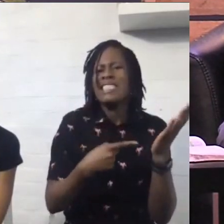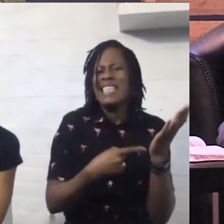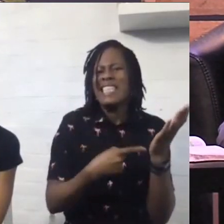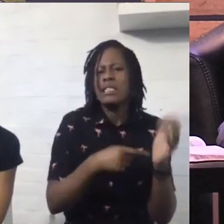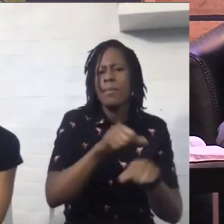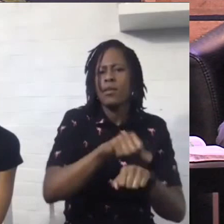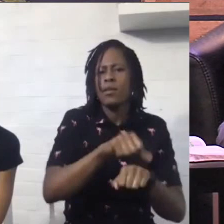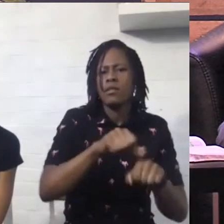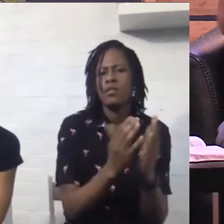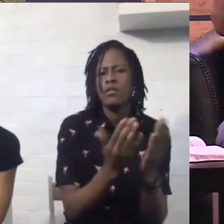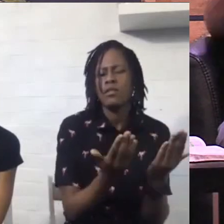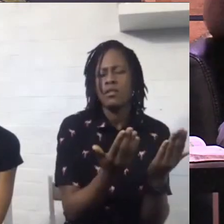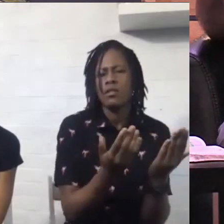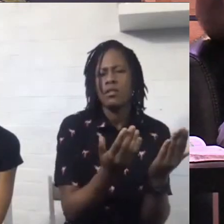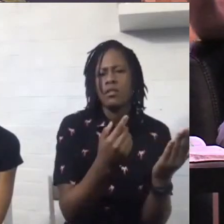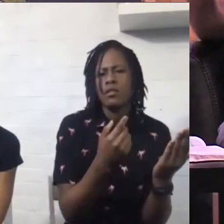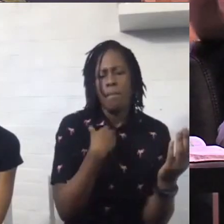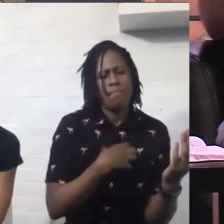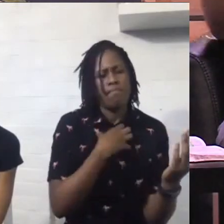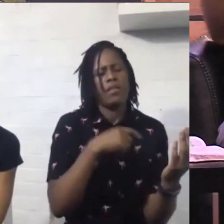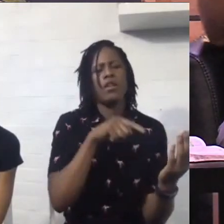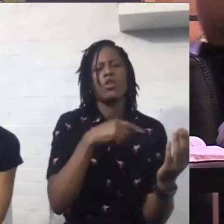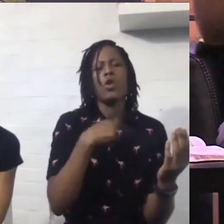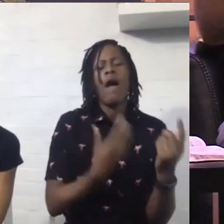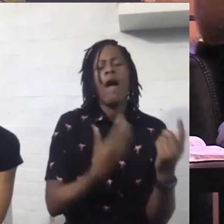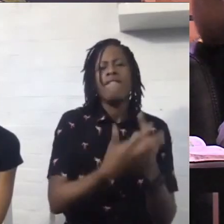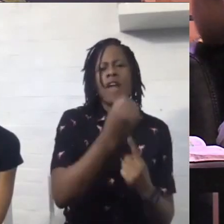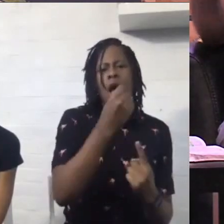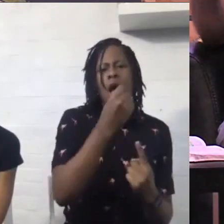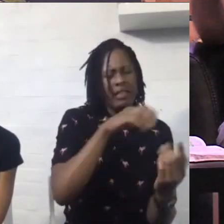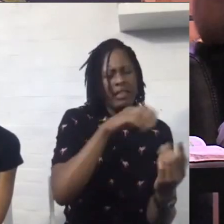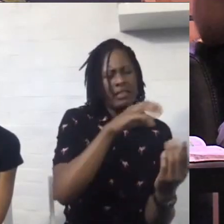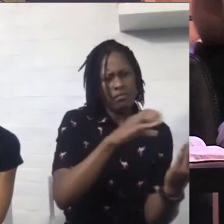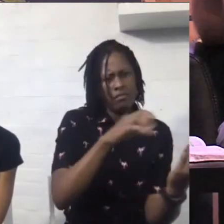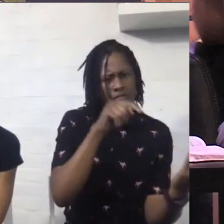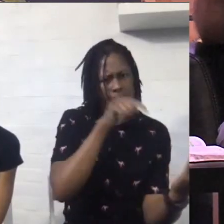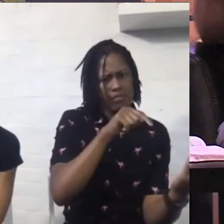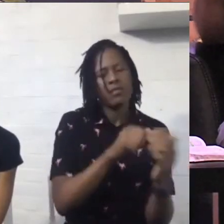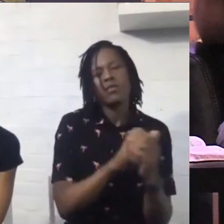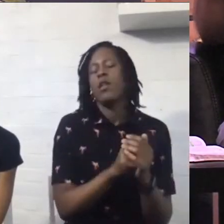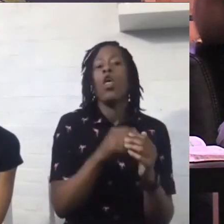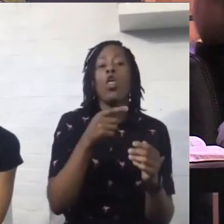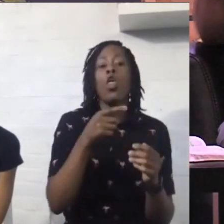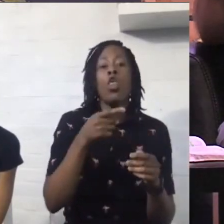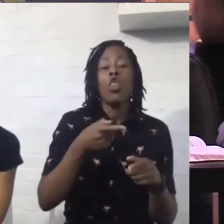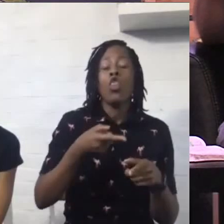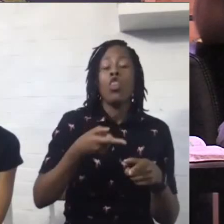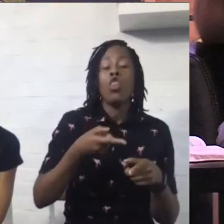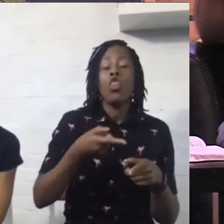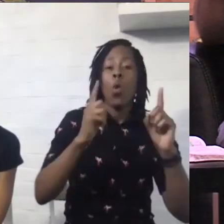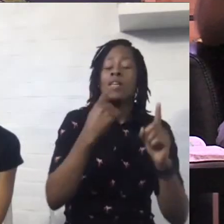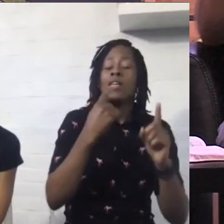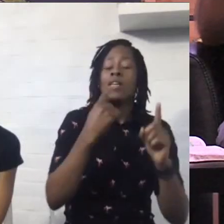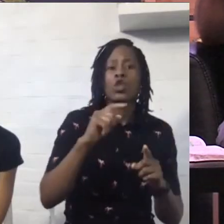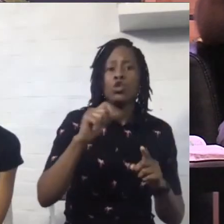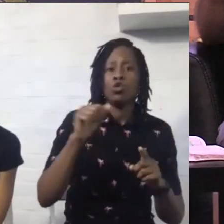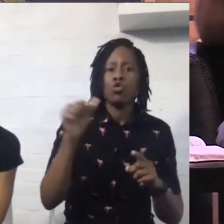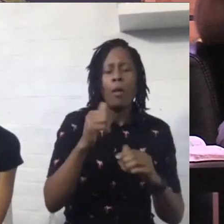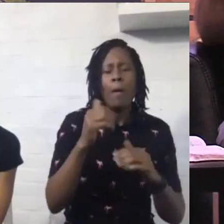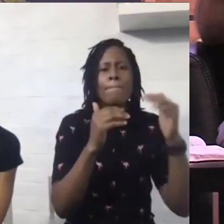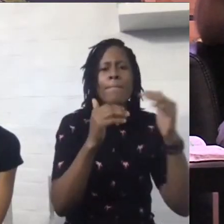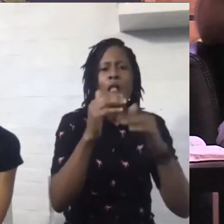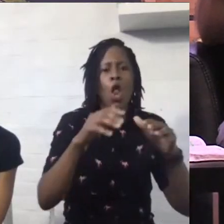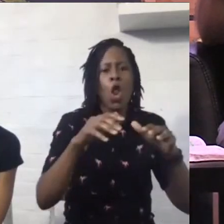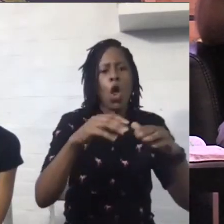amazing and it says, the Lord said, you shall build an altar to the Lord your God of uncut stones